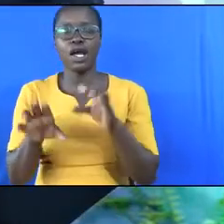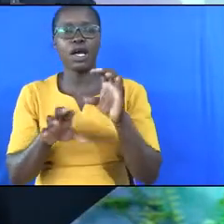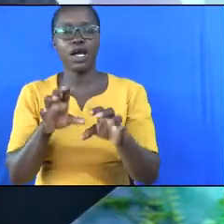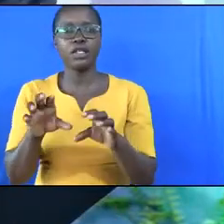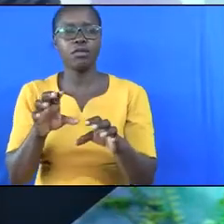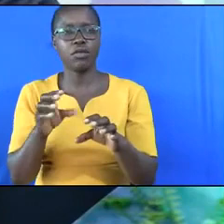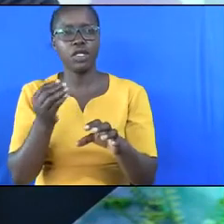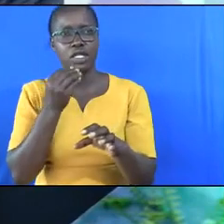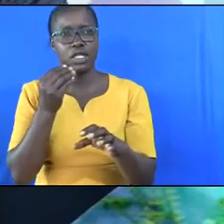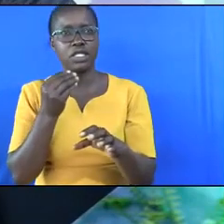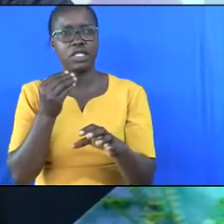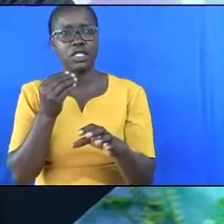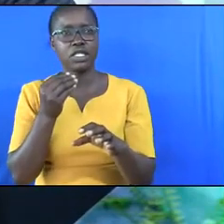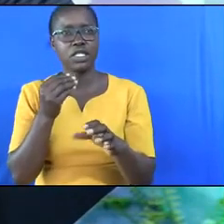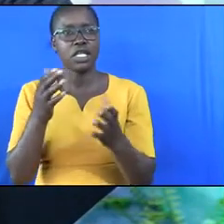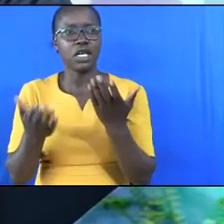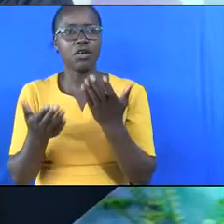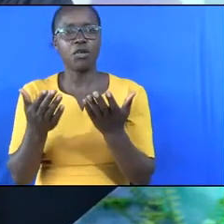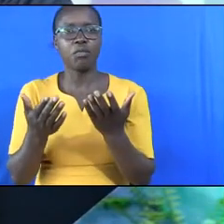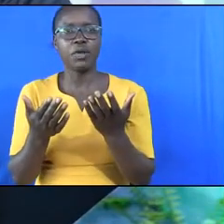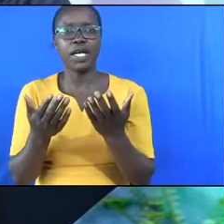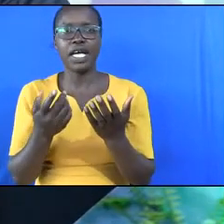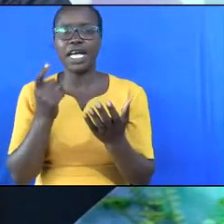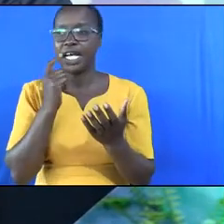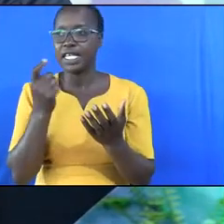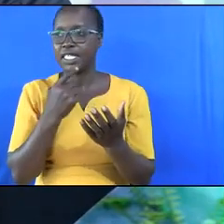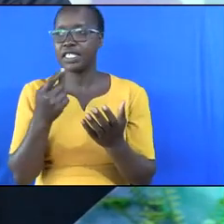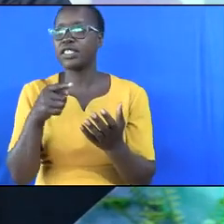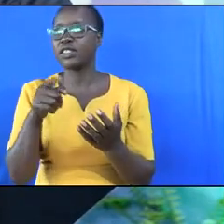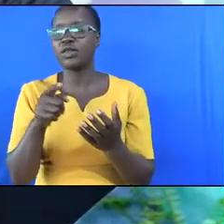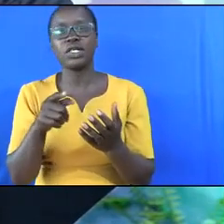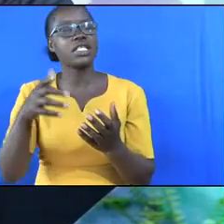compare your teeth and the teeth of a lion or a tiger.